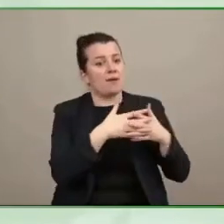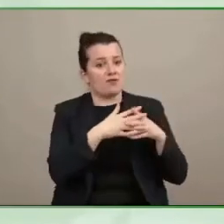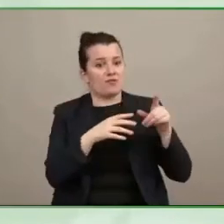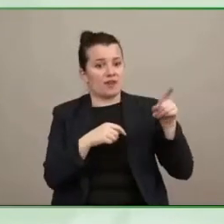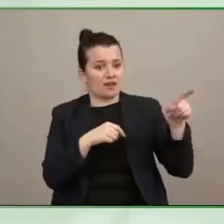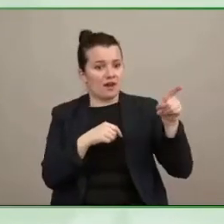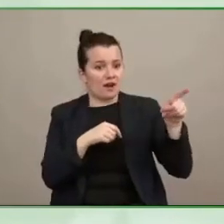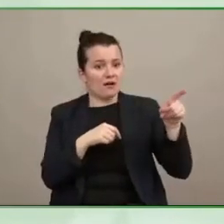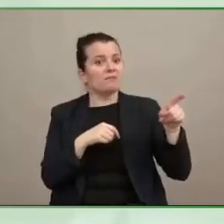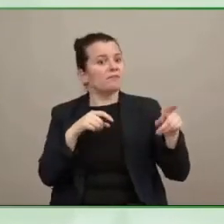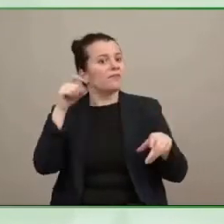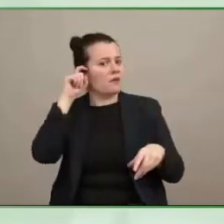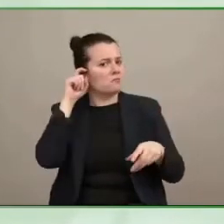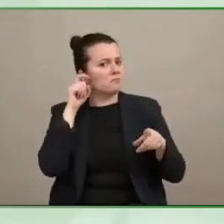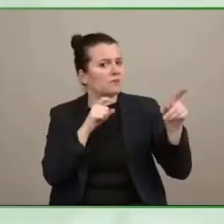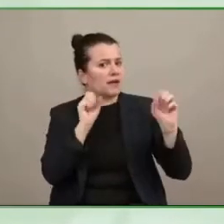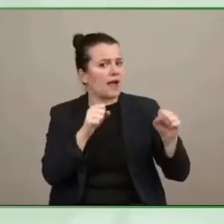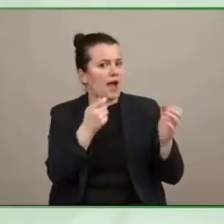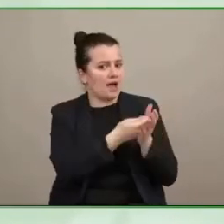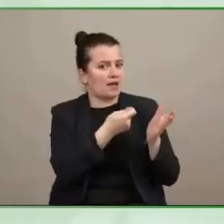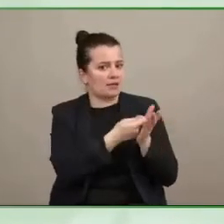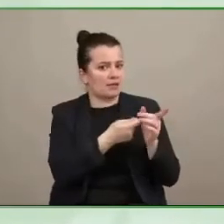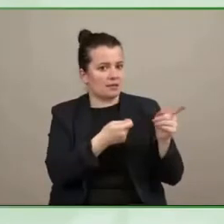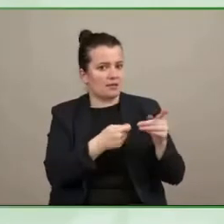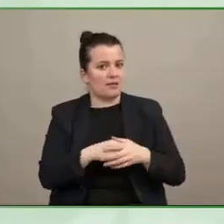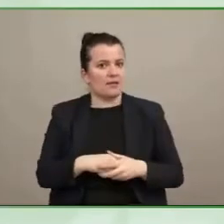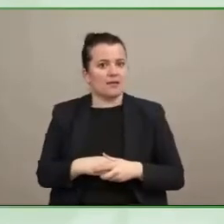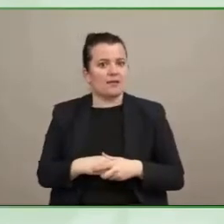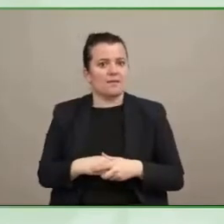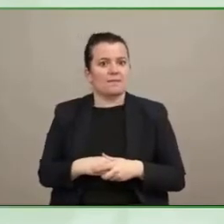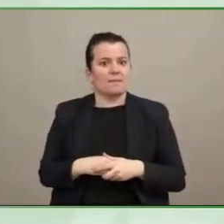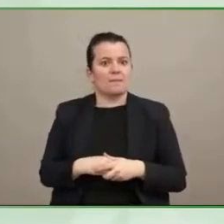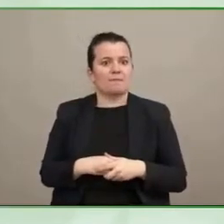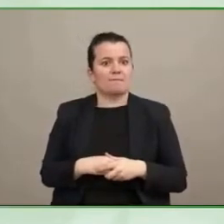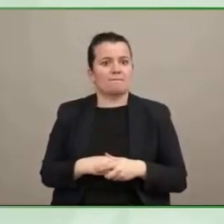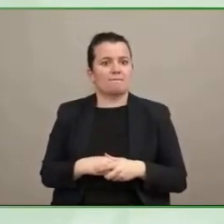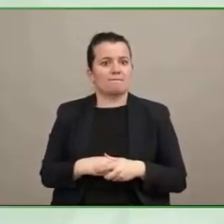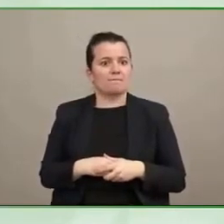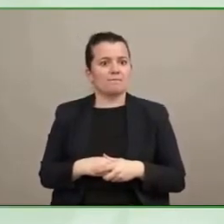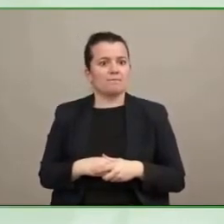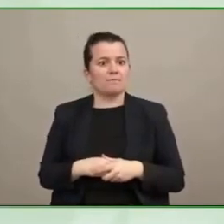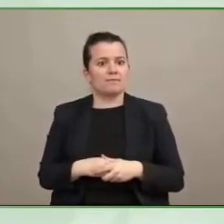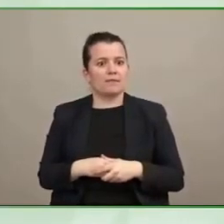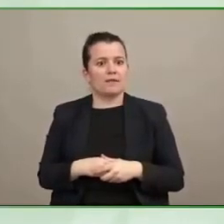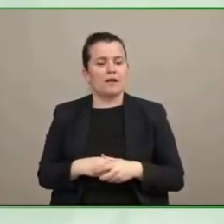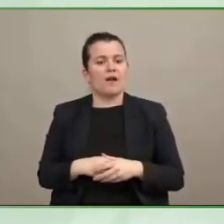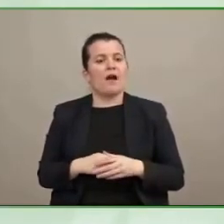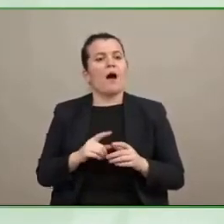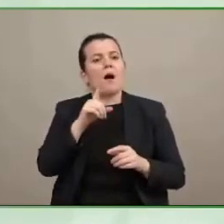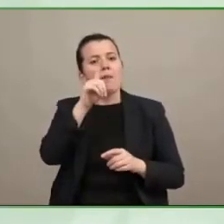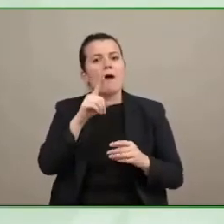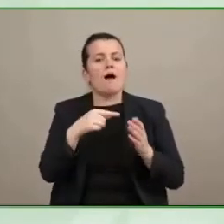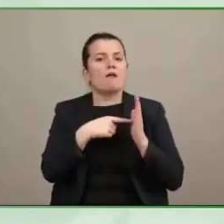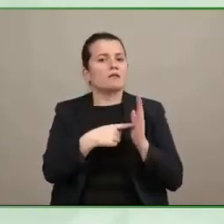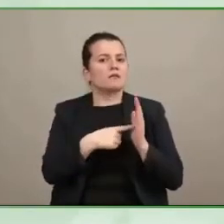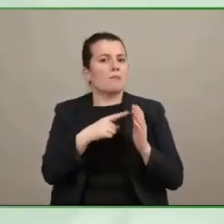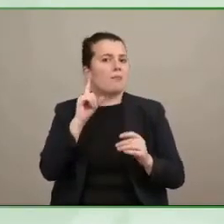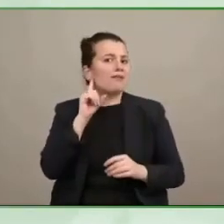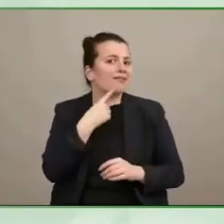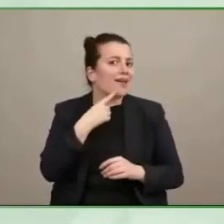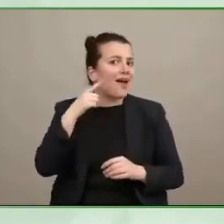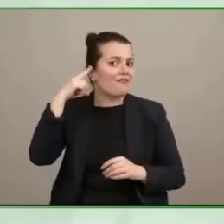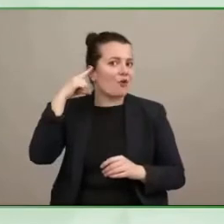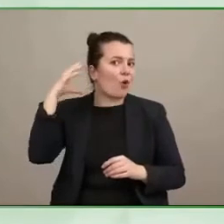same way we can't just provide access for one part of the spectrum of hearing loss we can't just provide